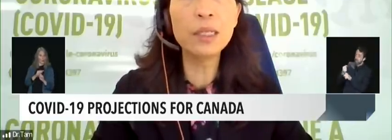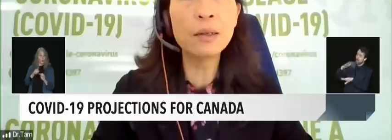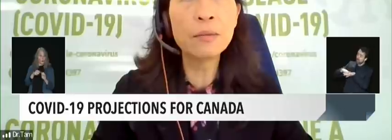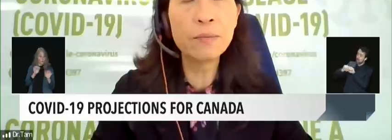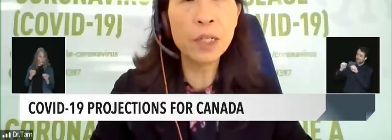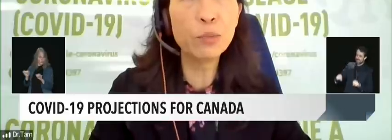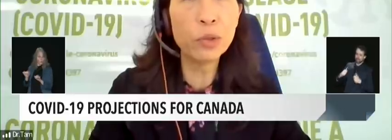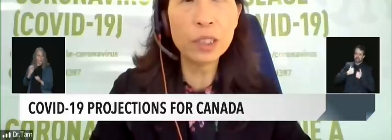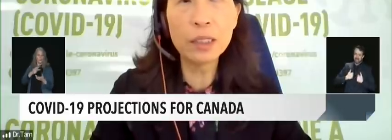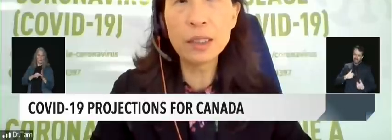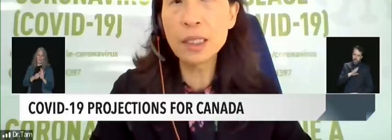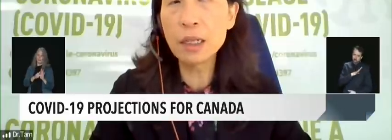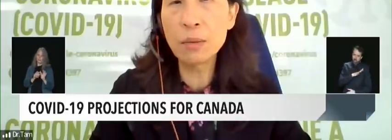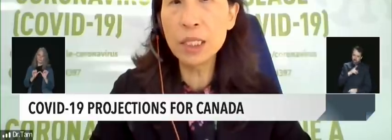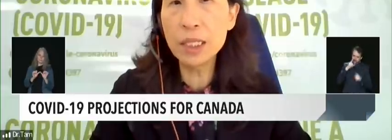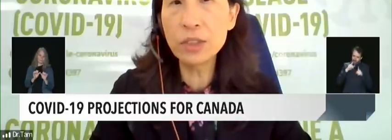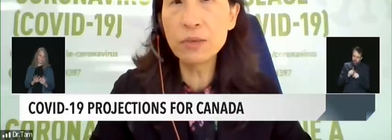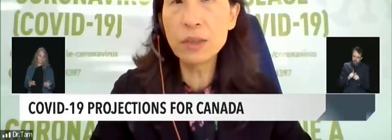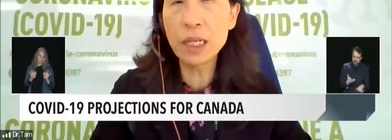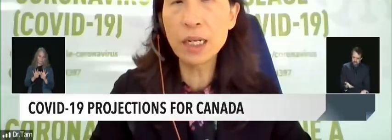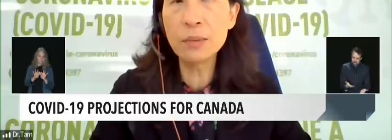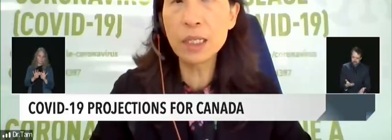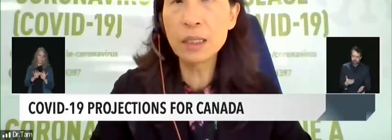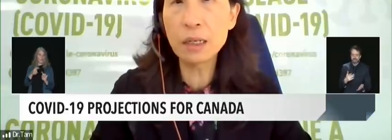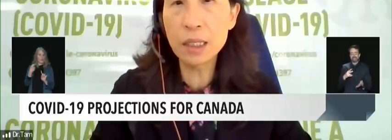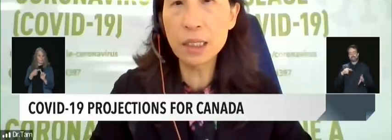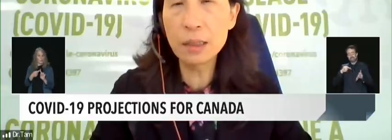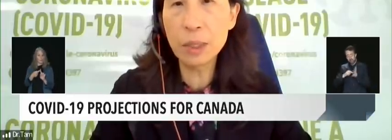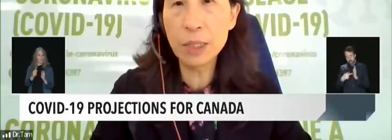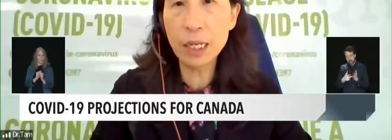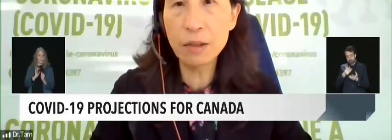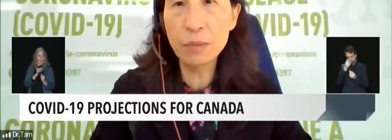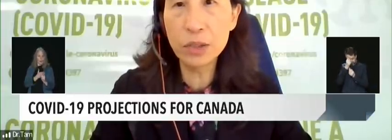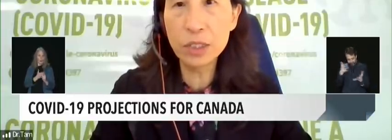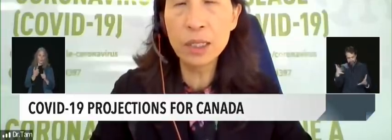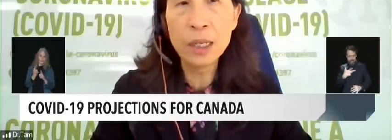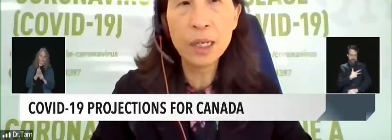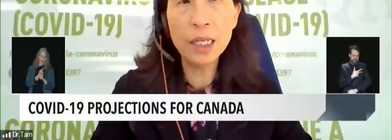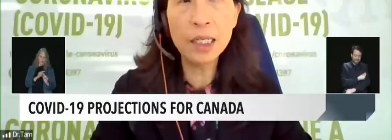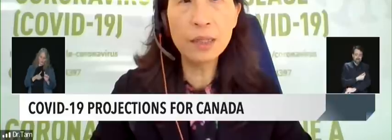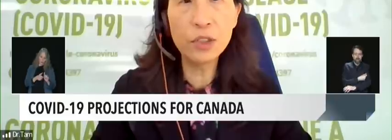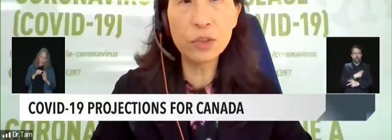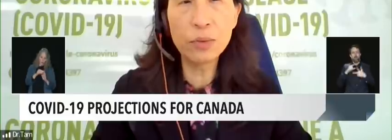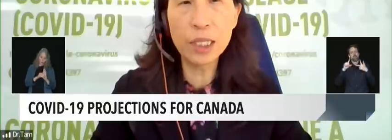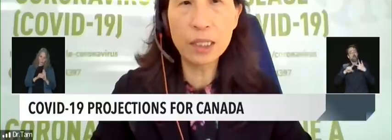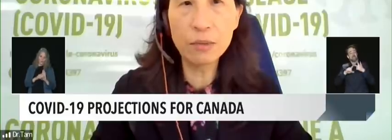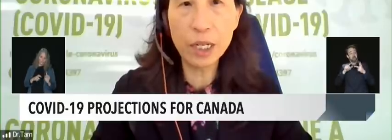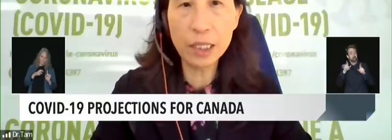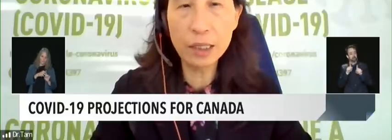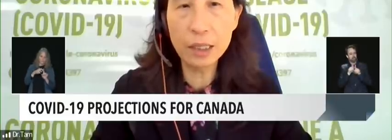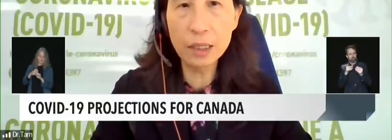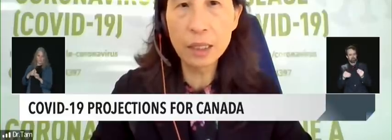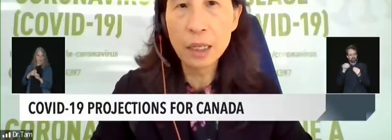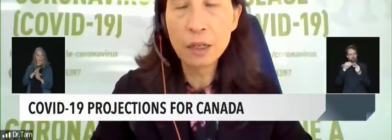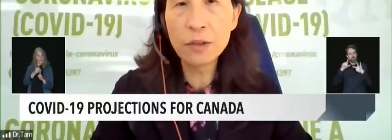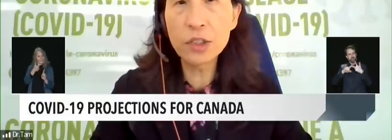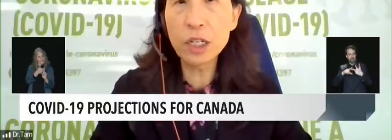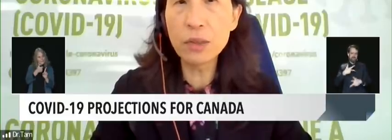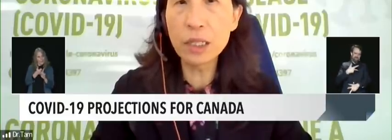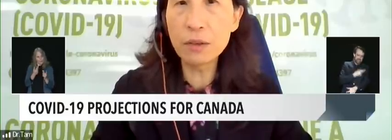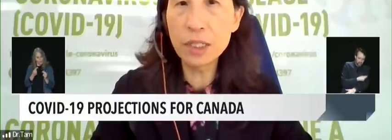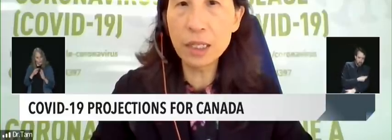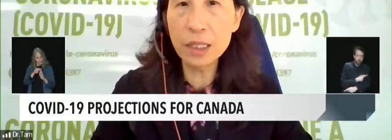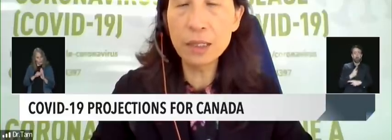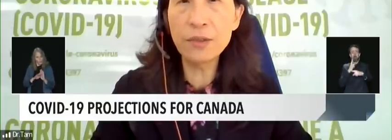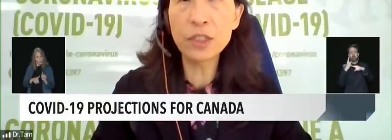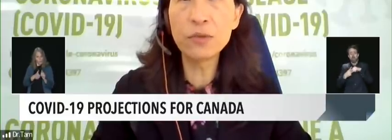to be important in combination with timed and targeted public health measures and individual protective practices for